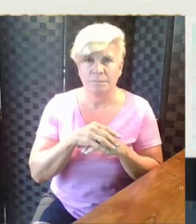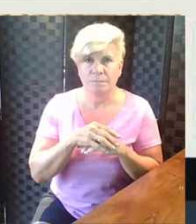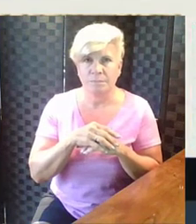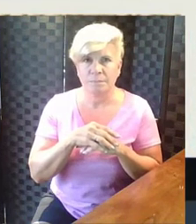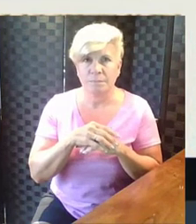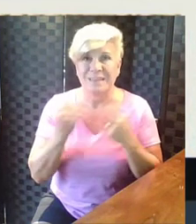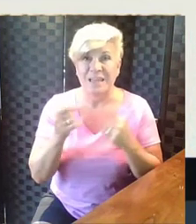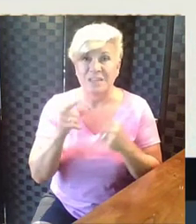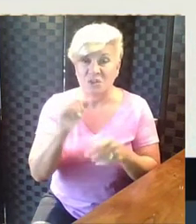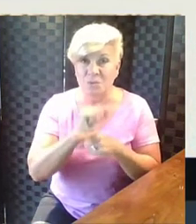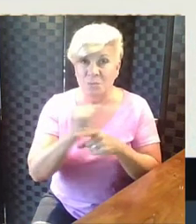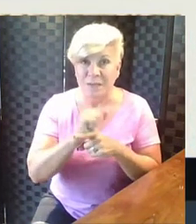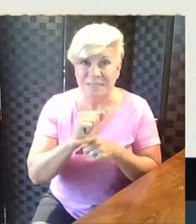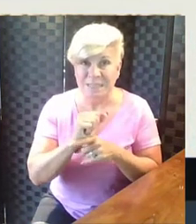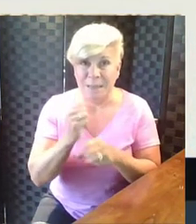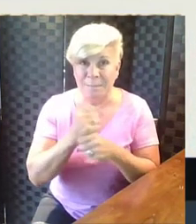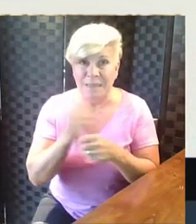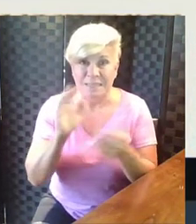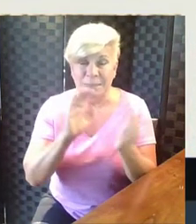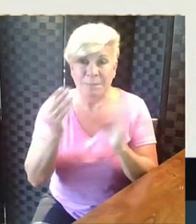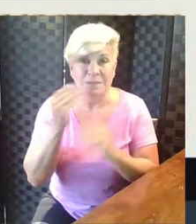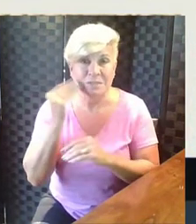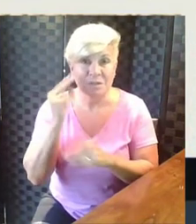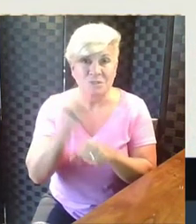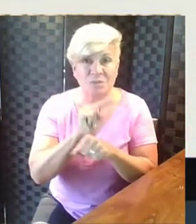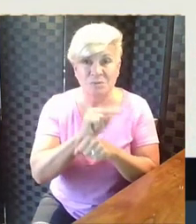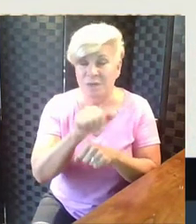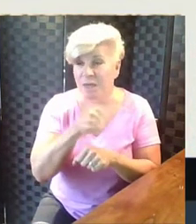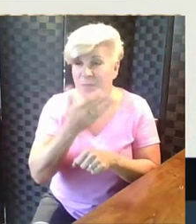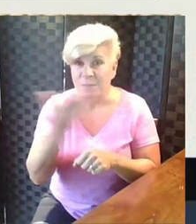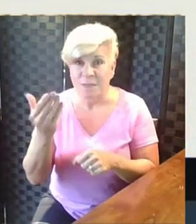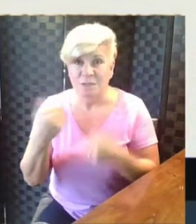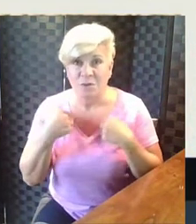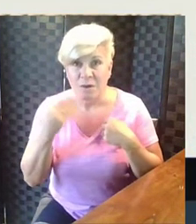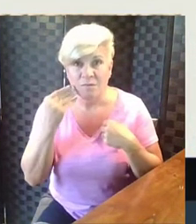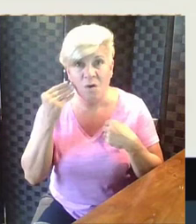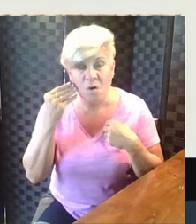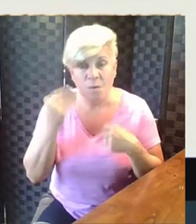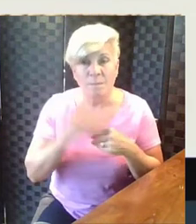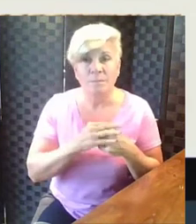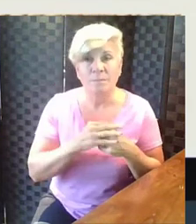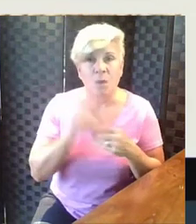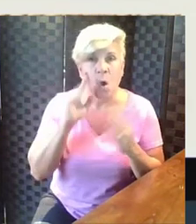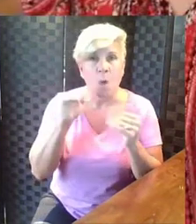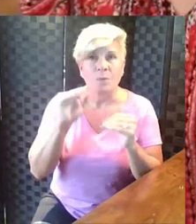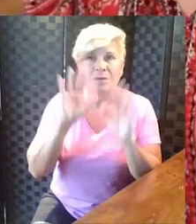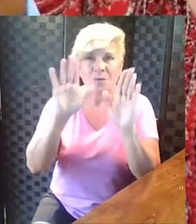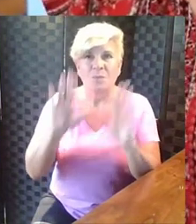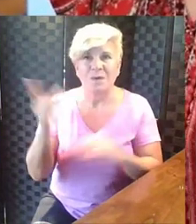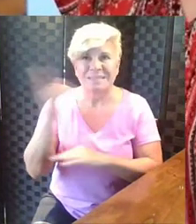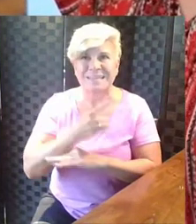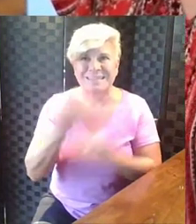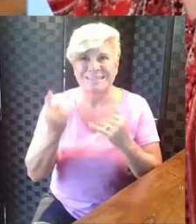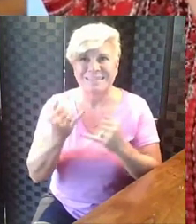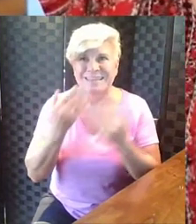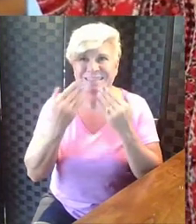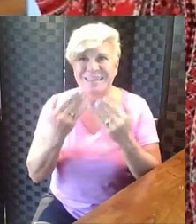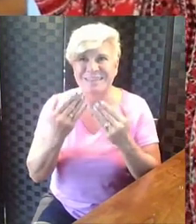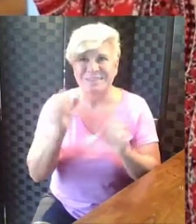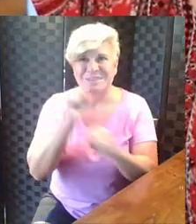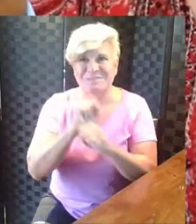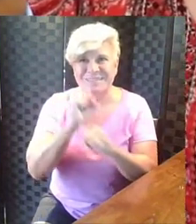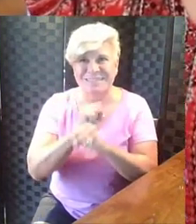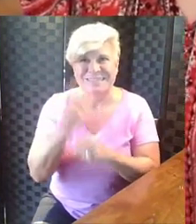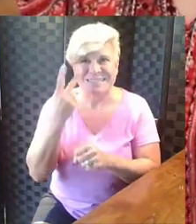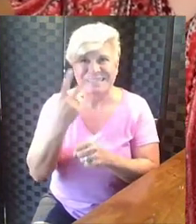All right, you can practice making comparisons at home using other objects like I did today. I hope you have a great day today, and thank you for